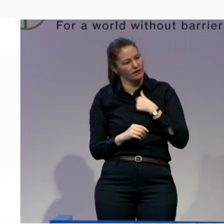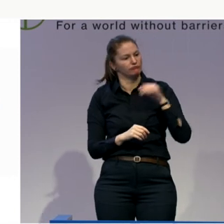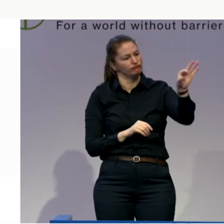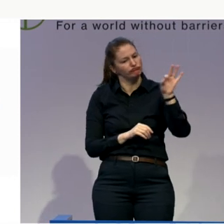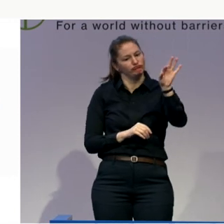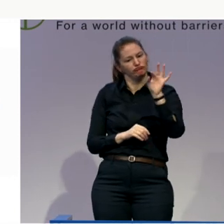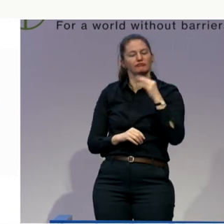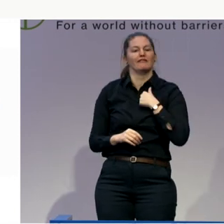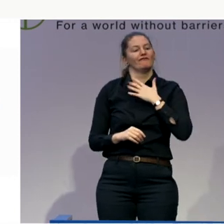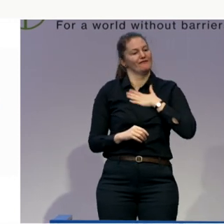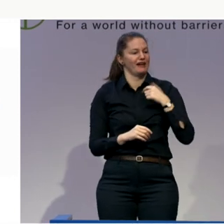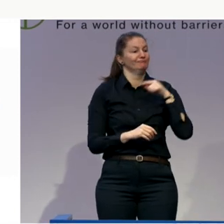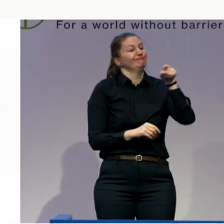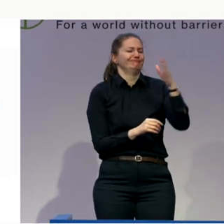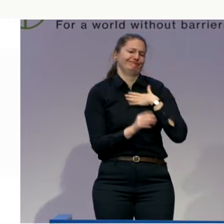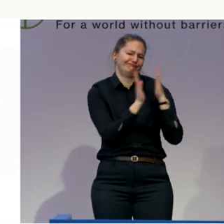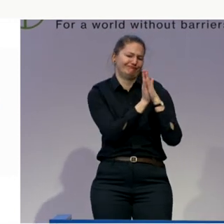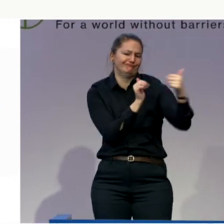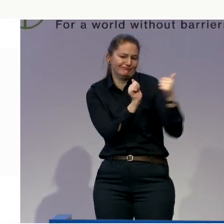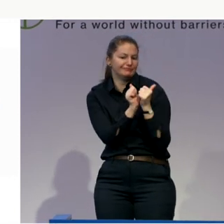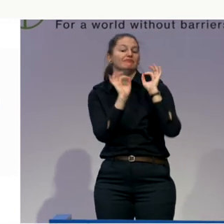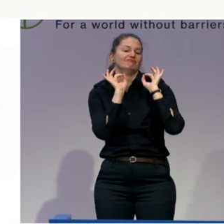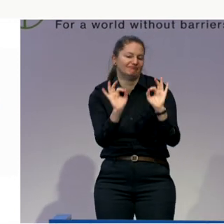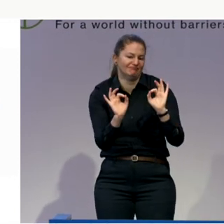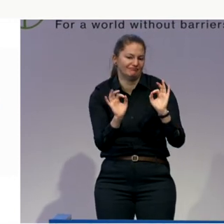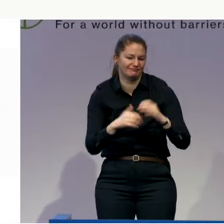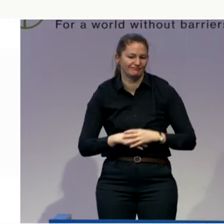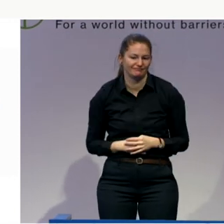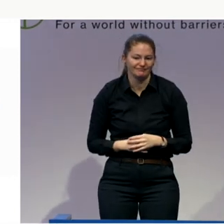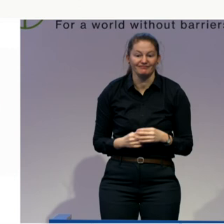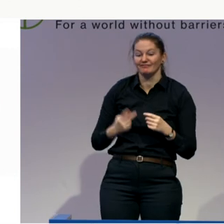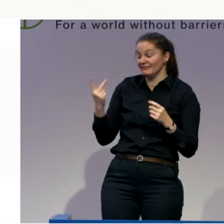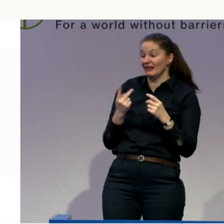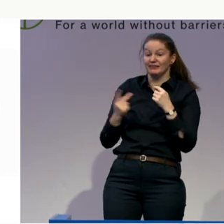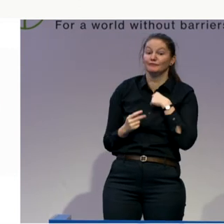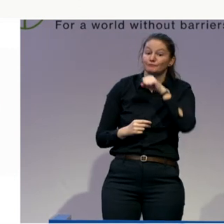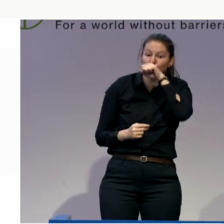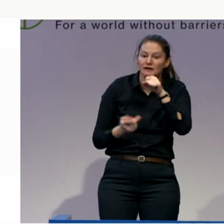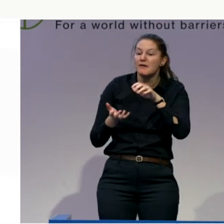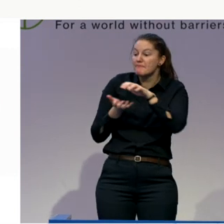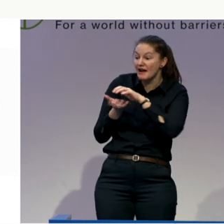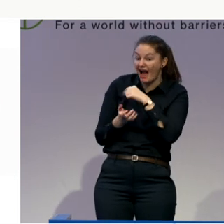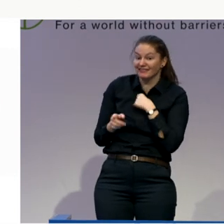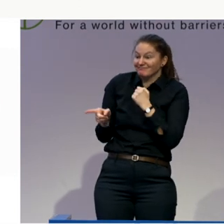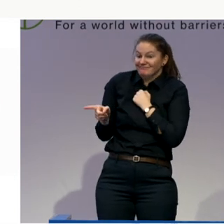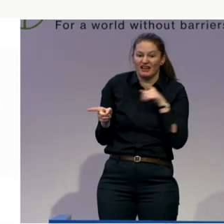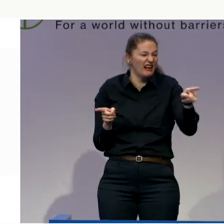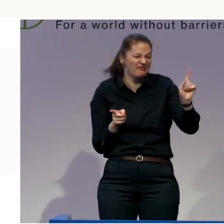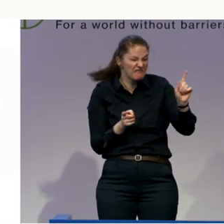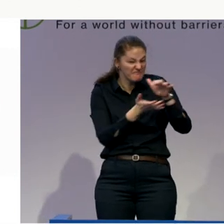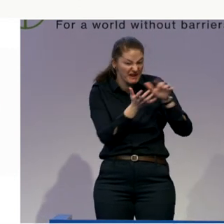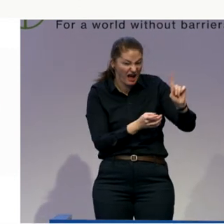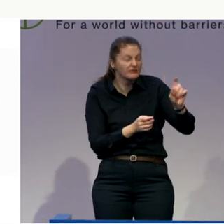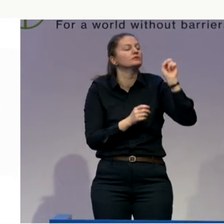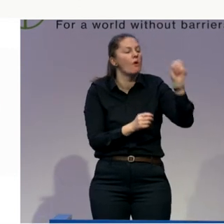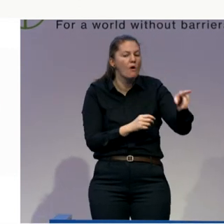because Tom and I have a great liking for Pilates, we belong together in a way that you and I don't. And I'm sorry. Somebody else will employ you. Or you